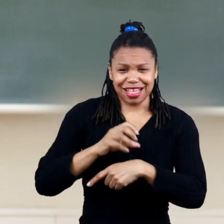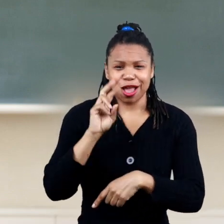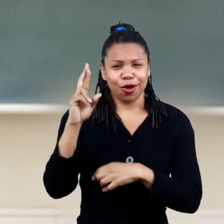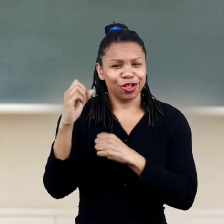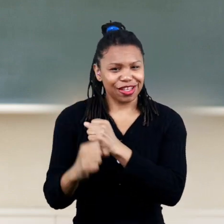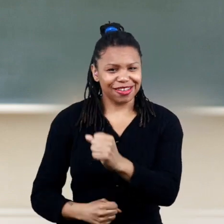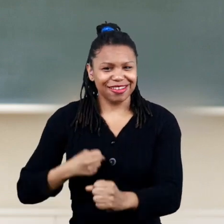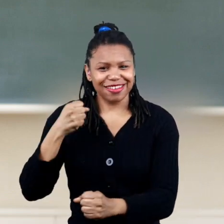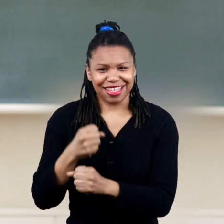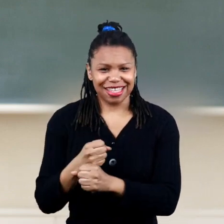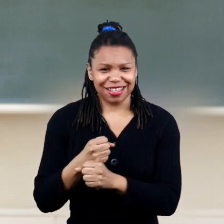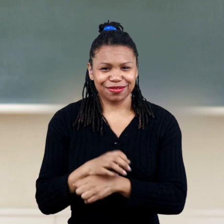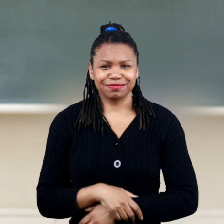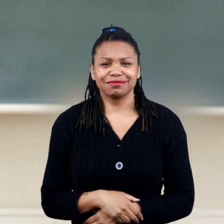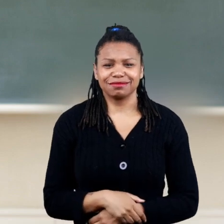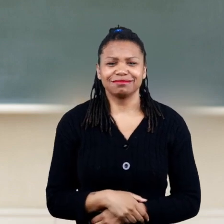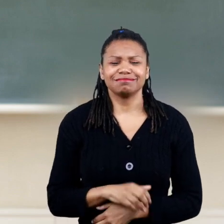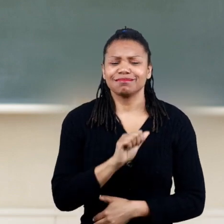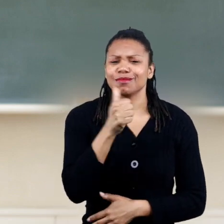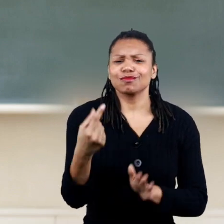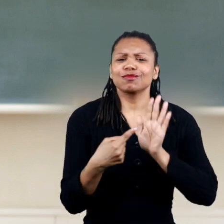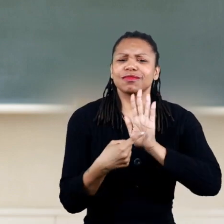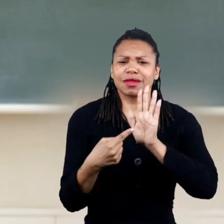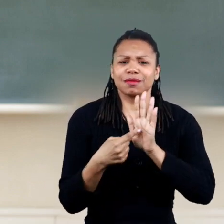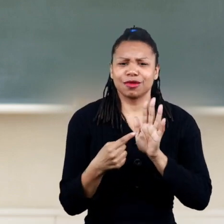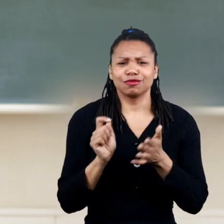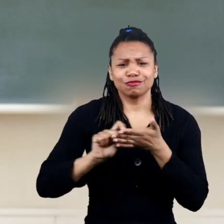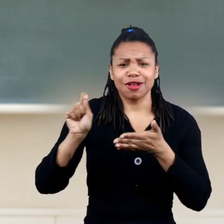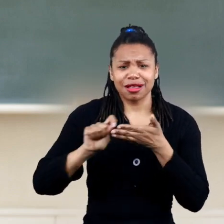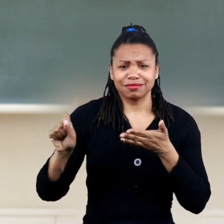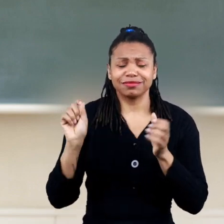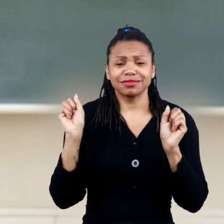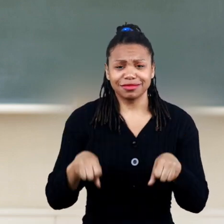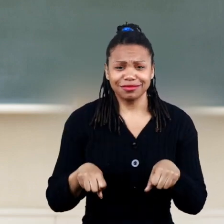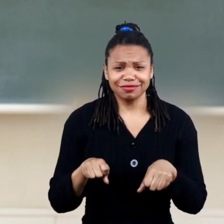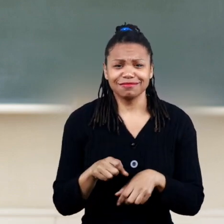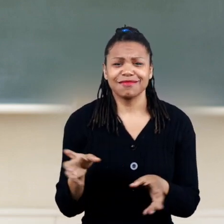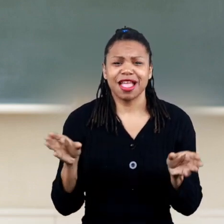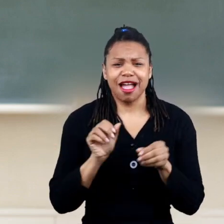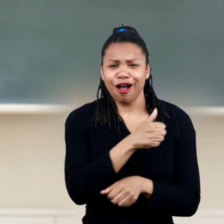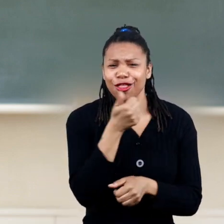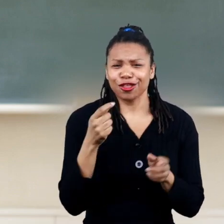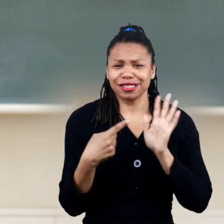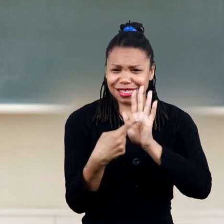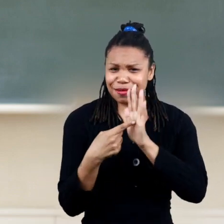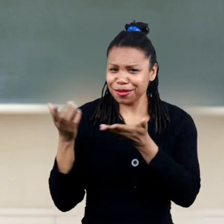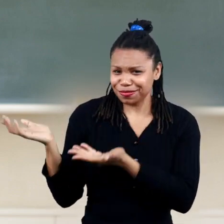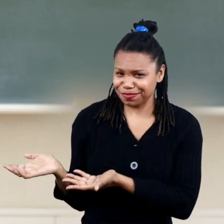as the month day or year here is another way to write the date and another